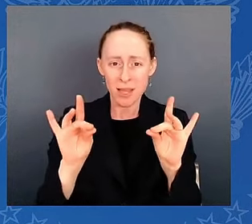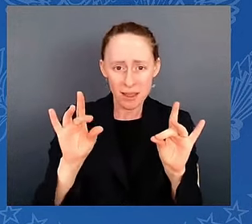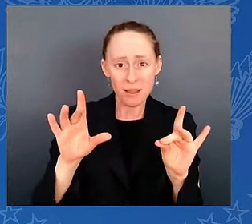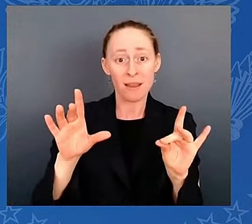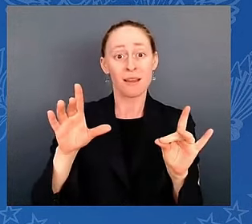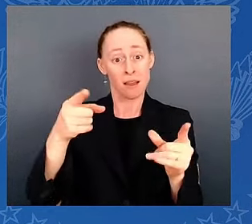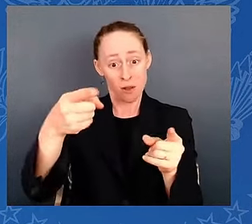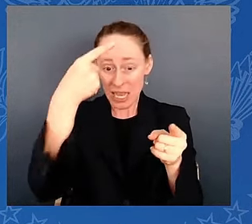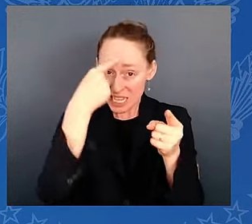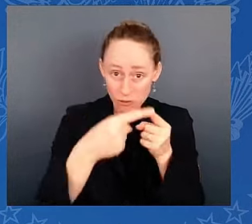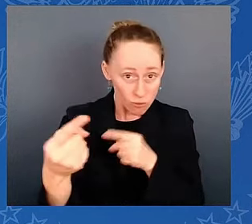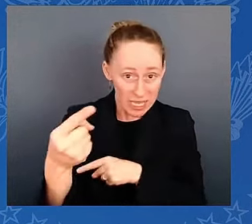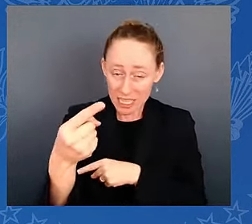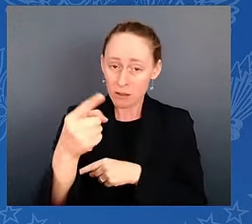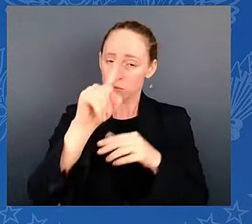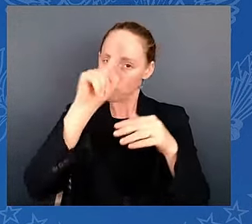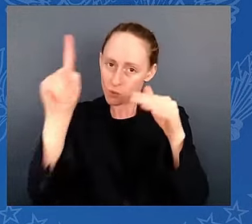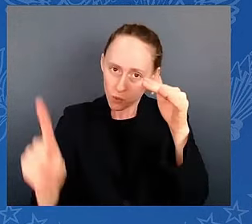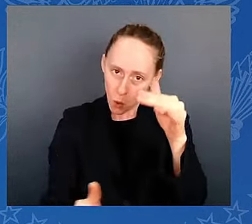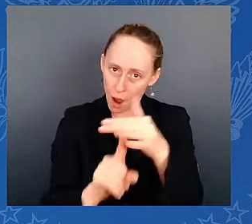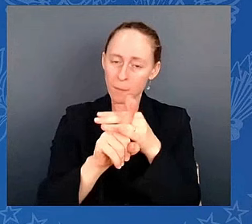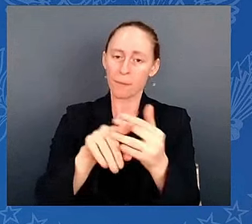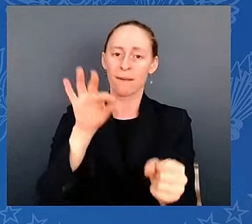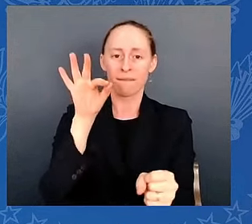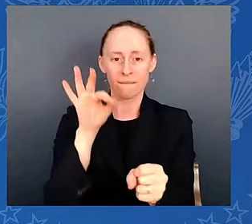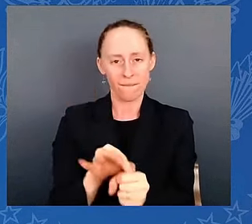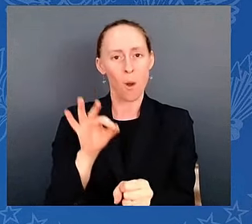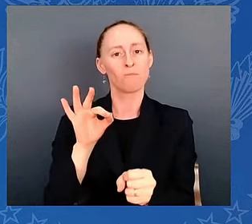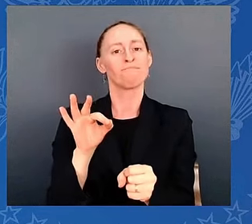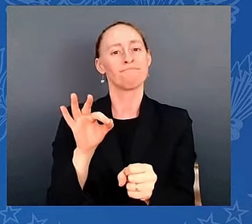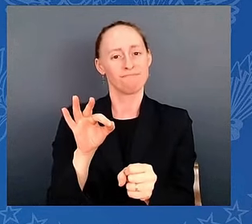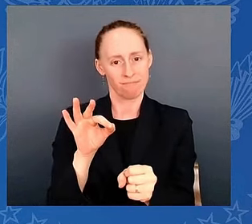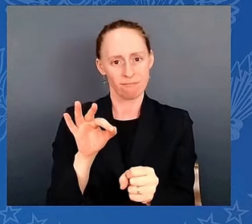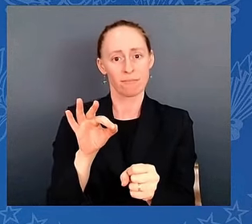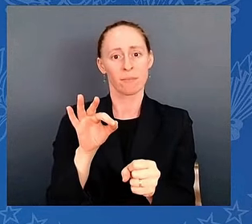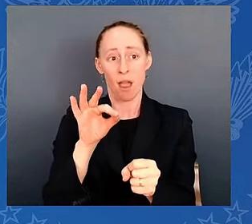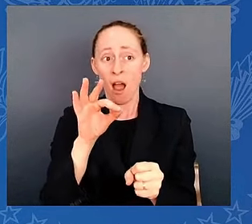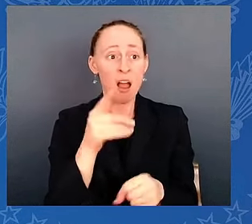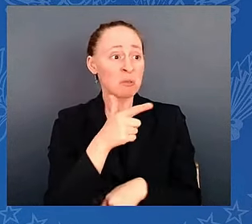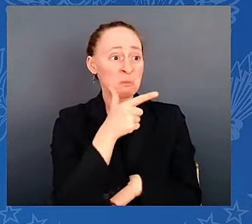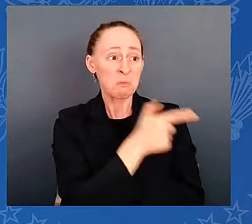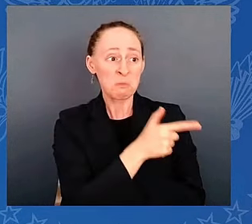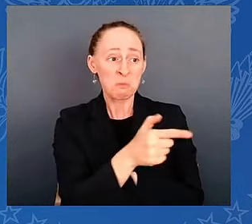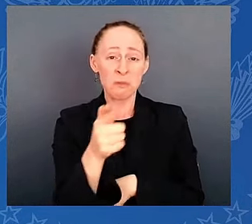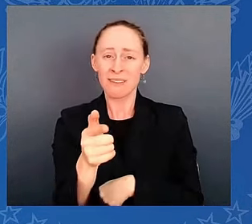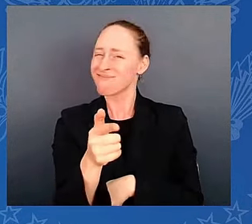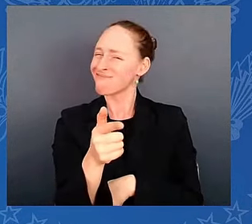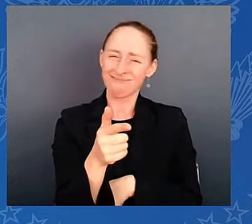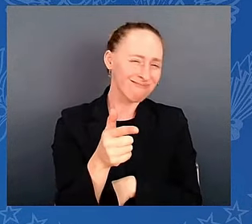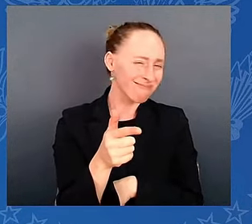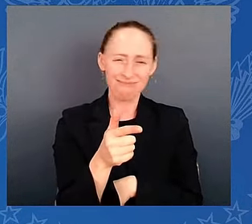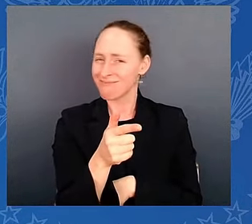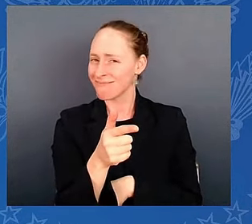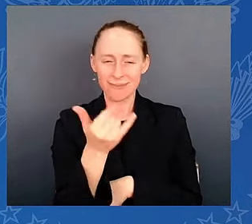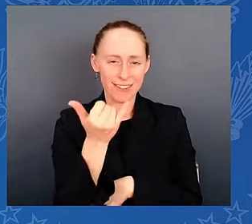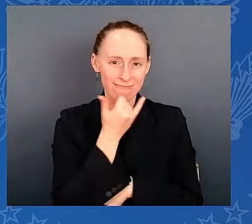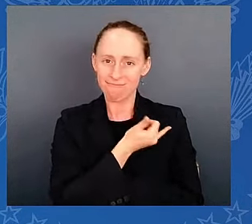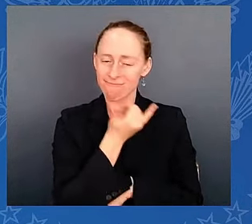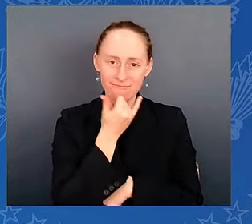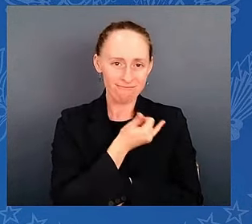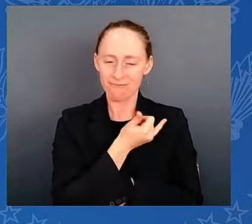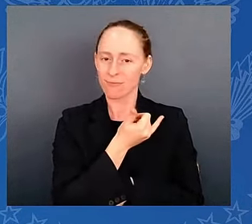You know, that's how we do it, at the battle box, not with bullets. The power to change America should always rest in the hands of the people,